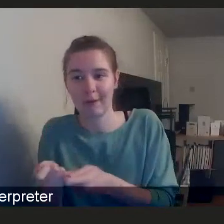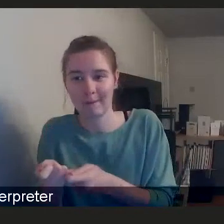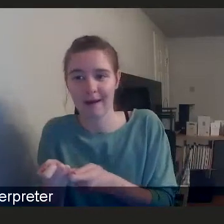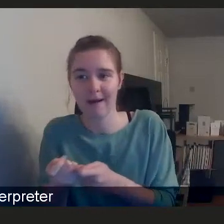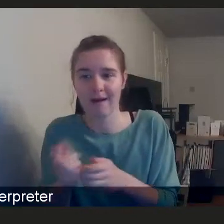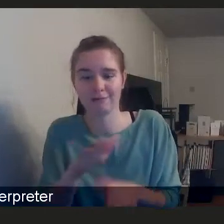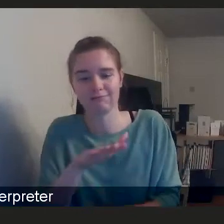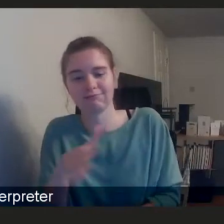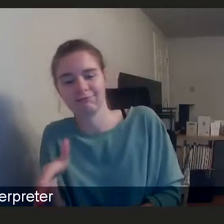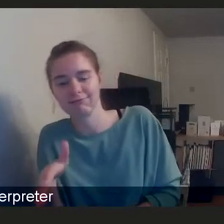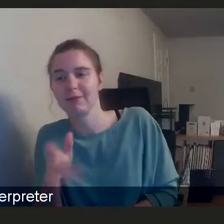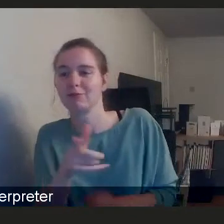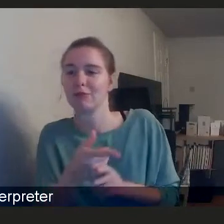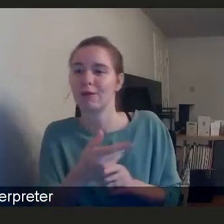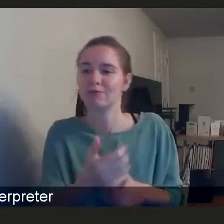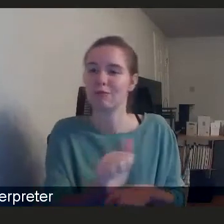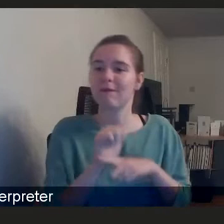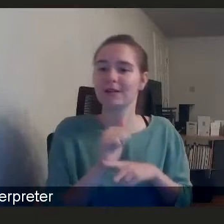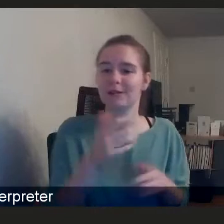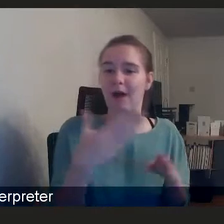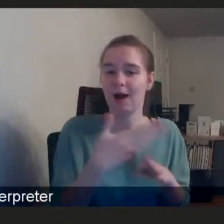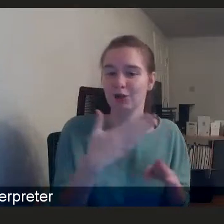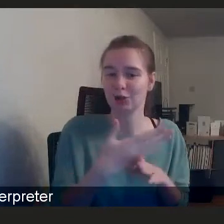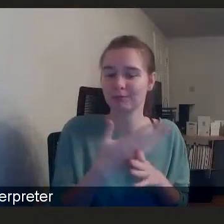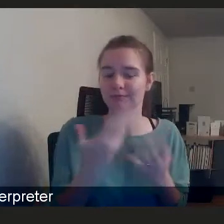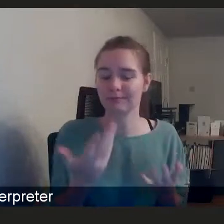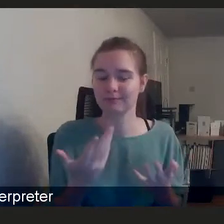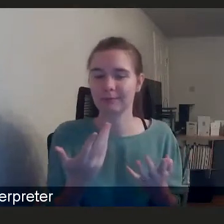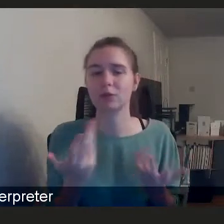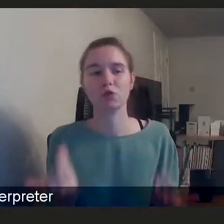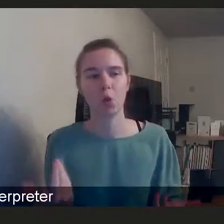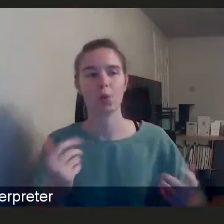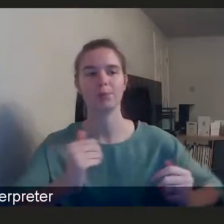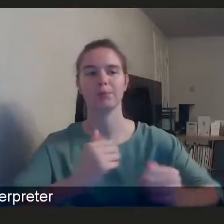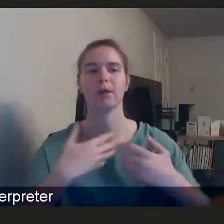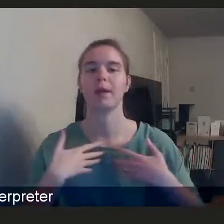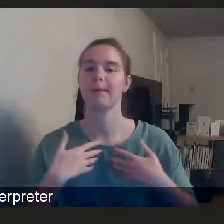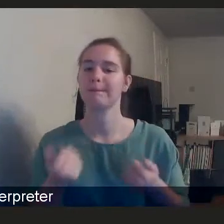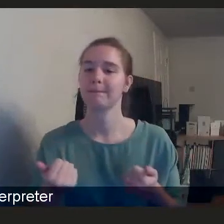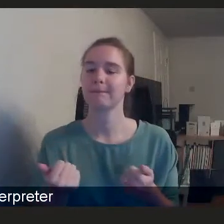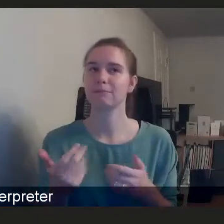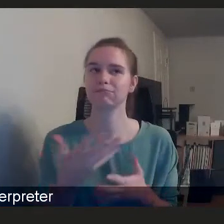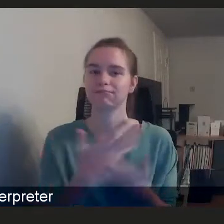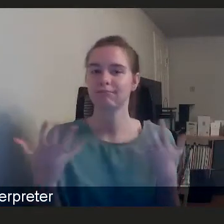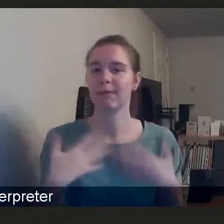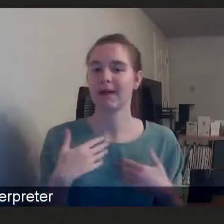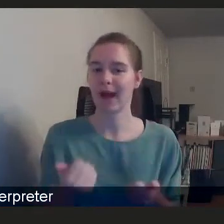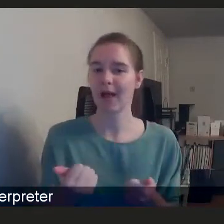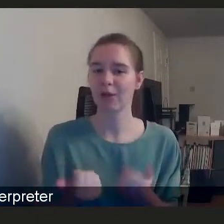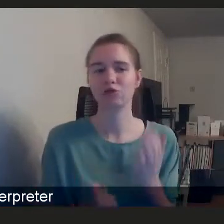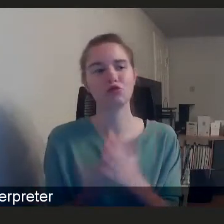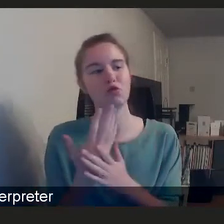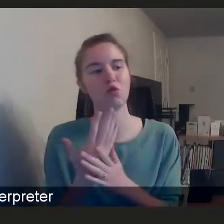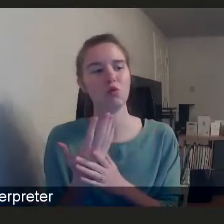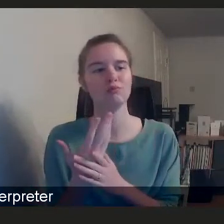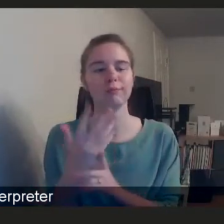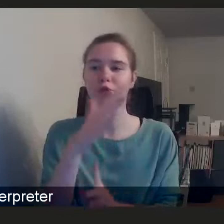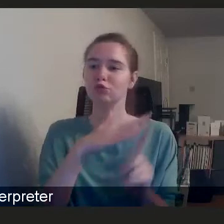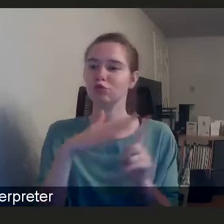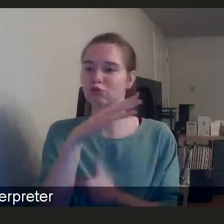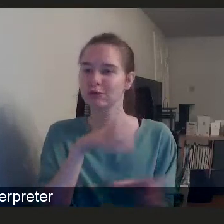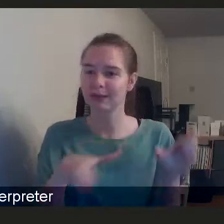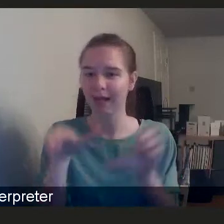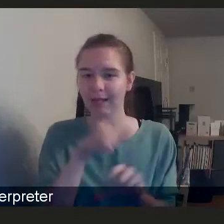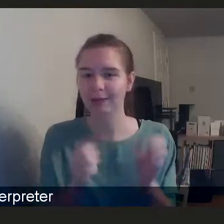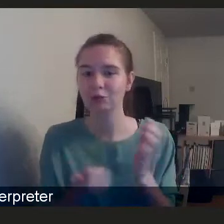First is that that public health is quite a new form of social science. It's a fairly new form on the block that our